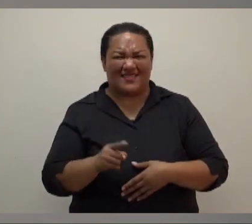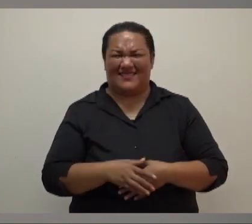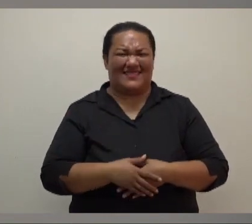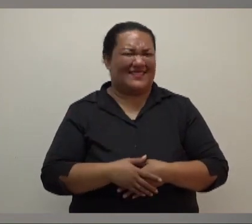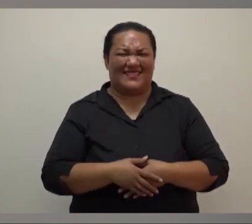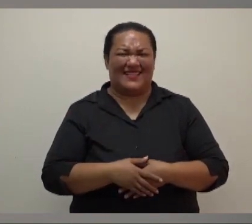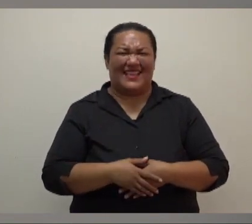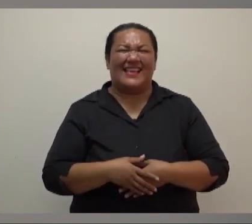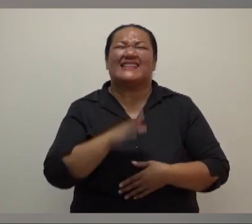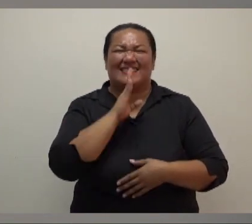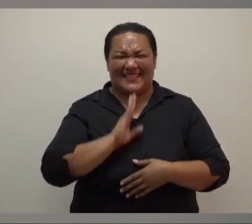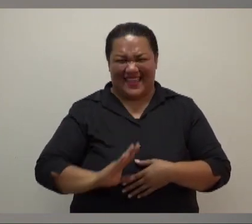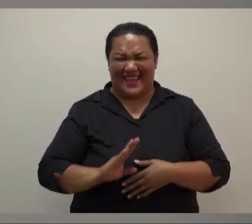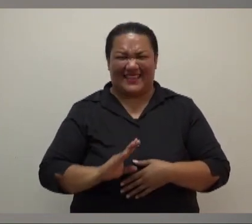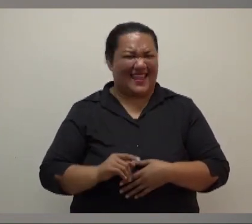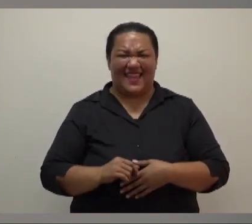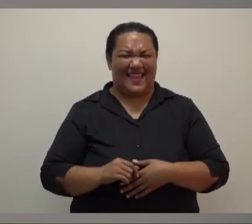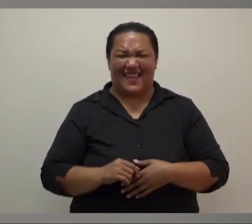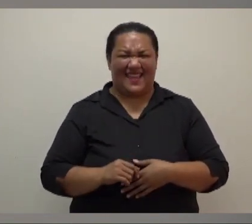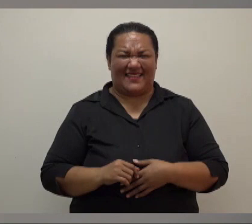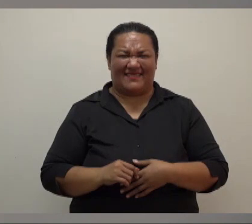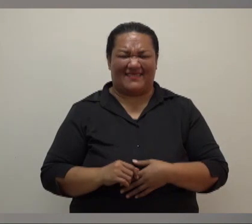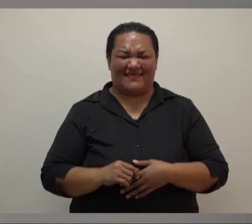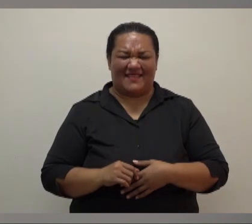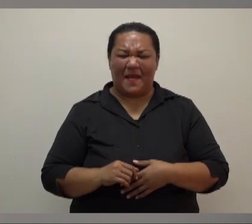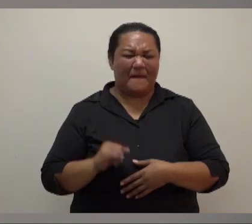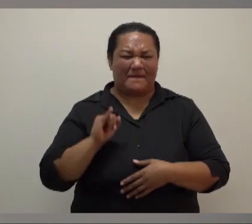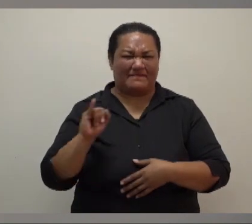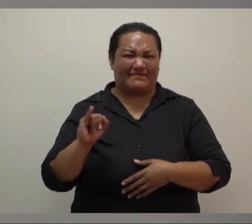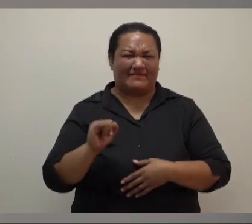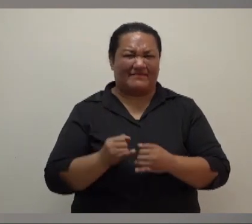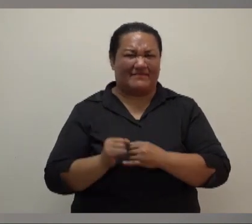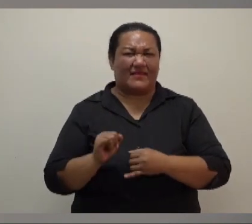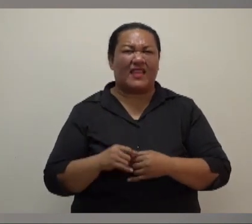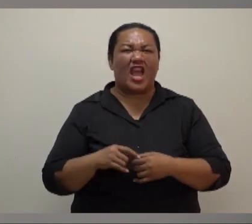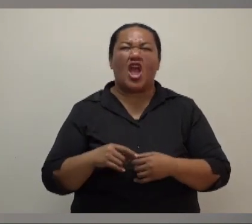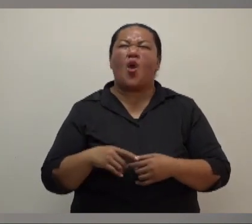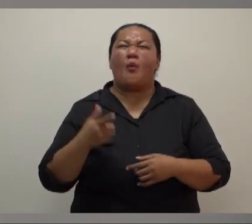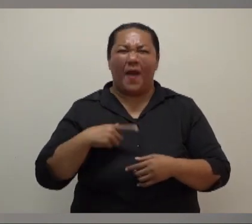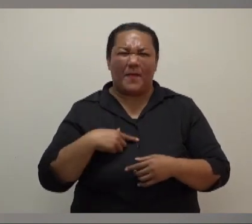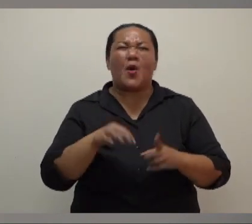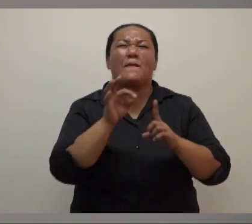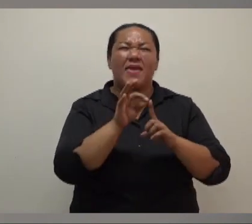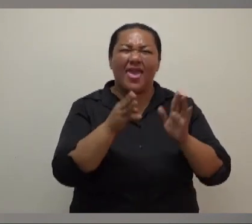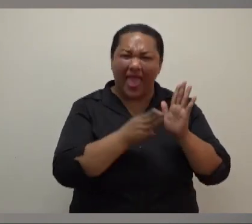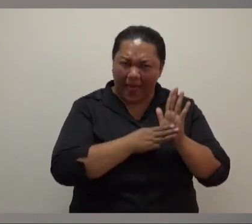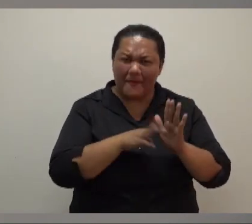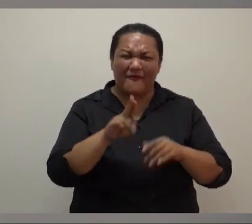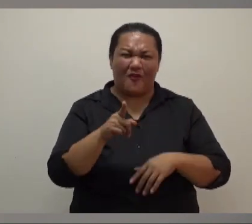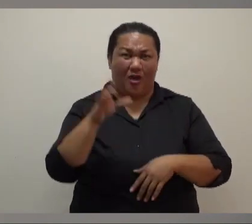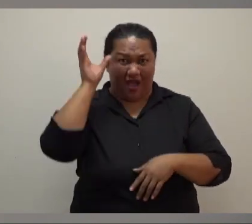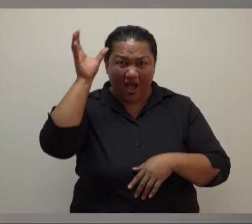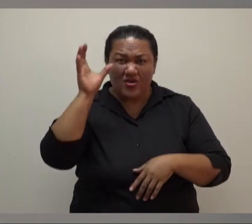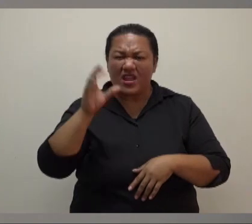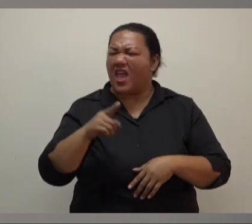and undignified that we have the elected prime minister of a country being treated